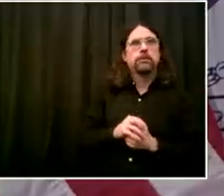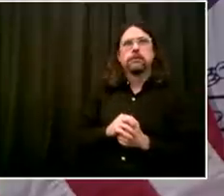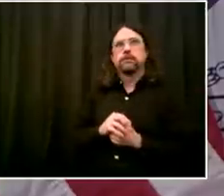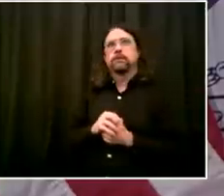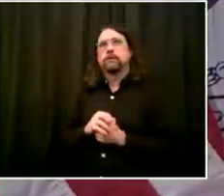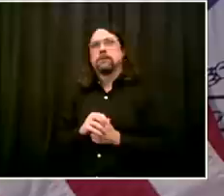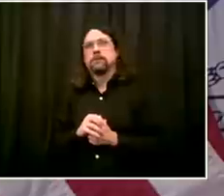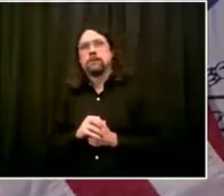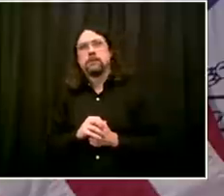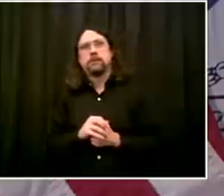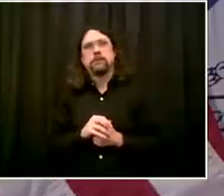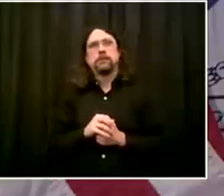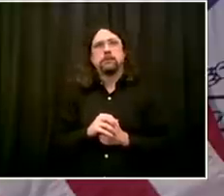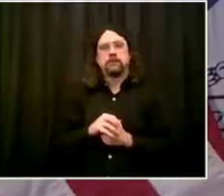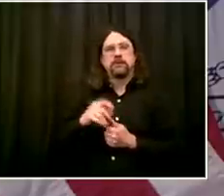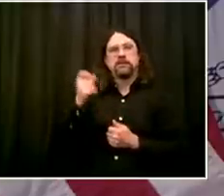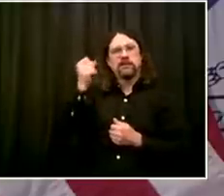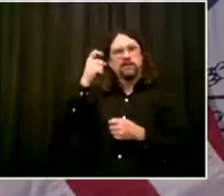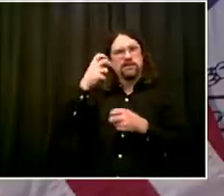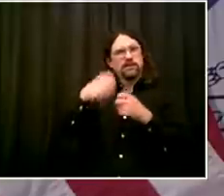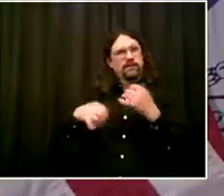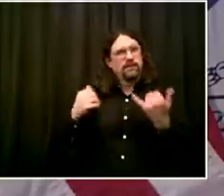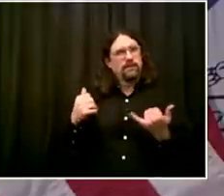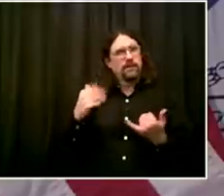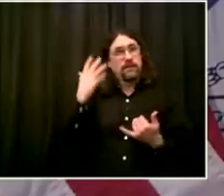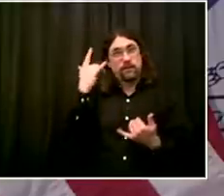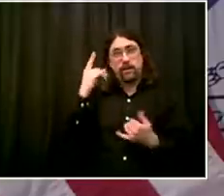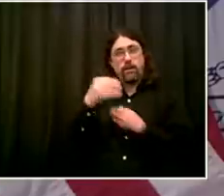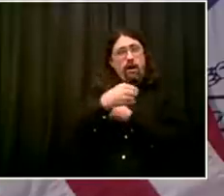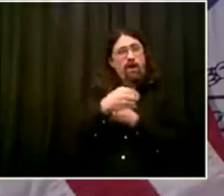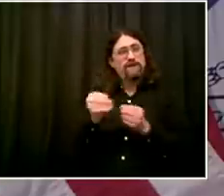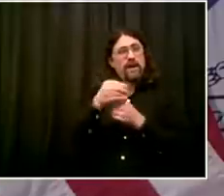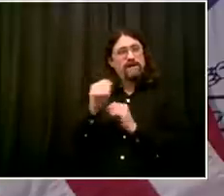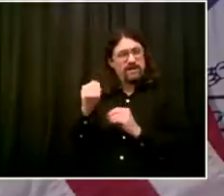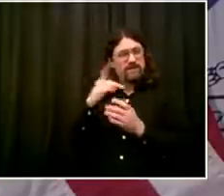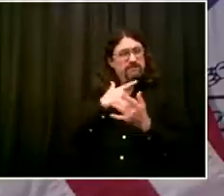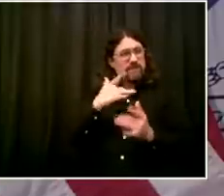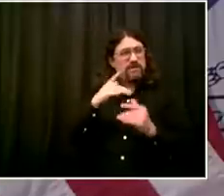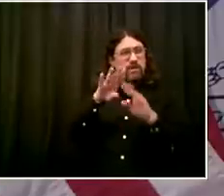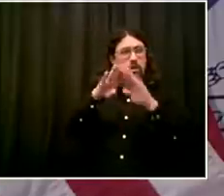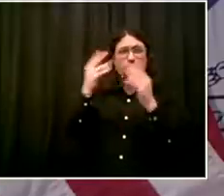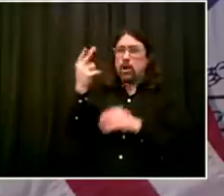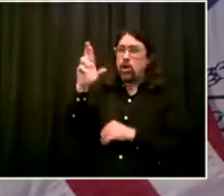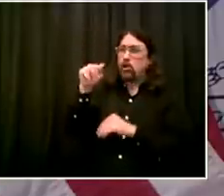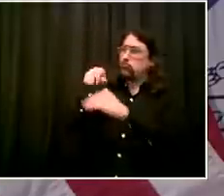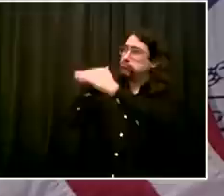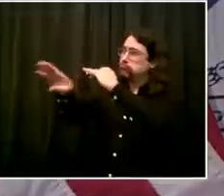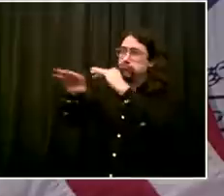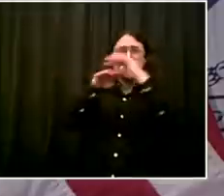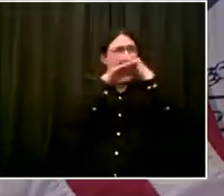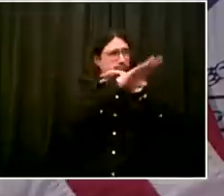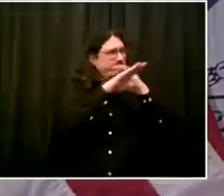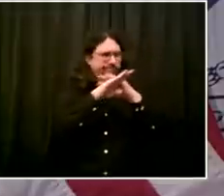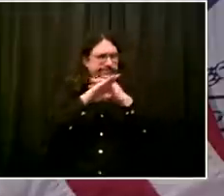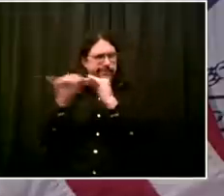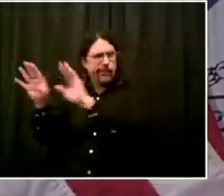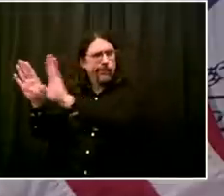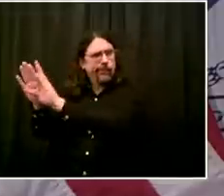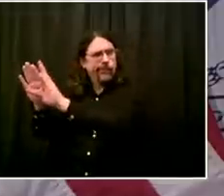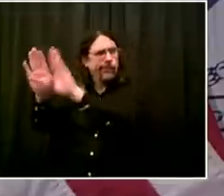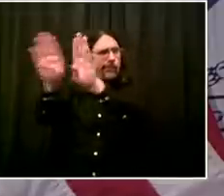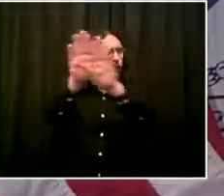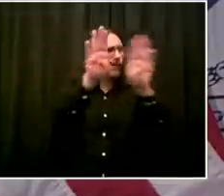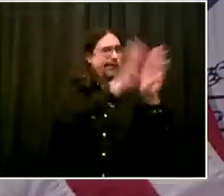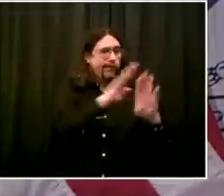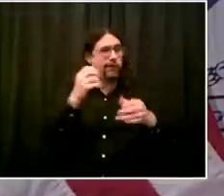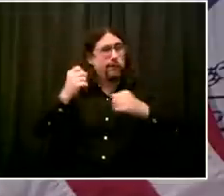team. So, Steve, I don't know if you have the statistics in front of you, or if you can give us a sense of what kind of surge you're